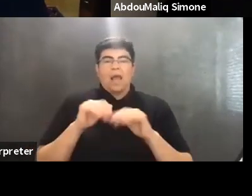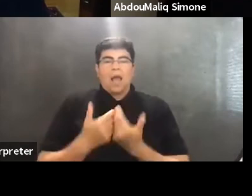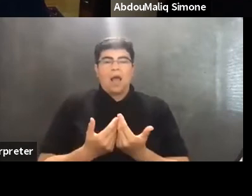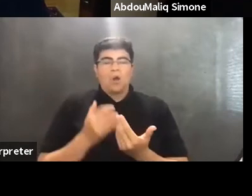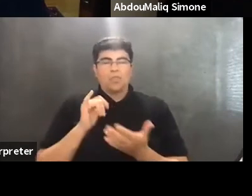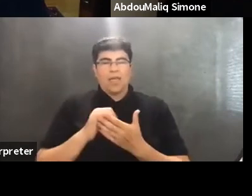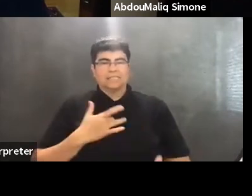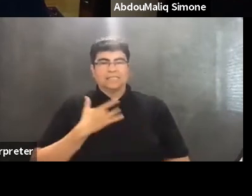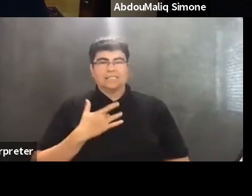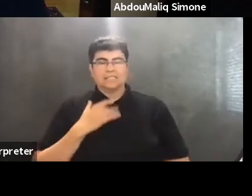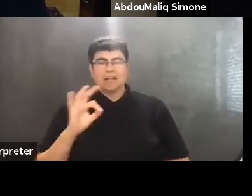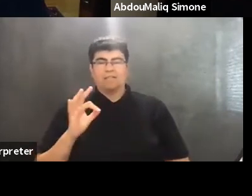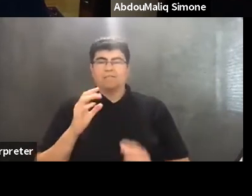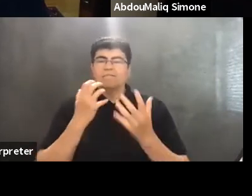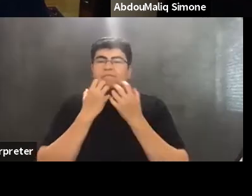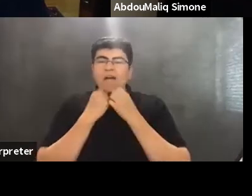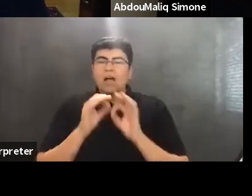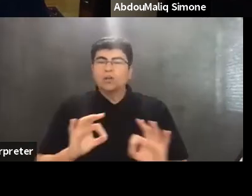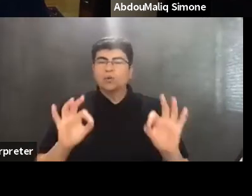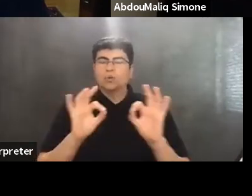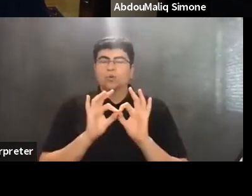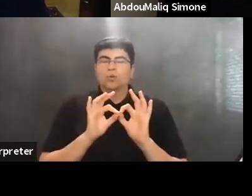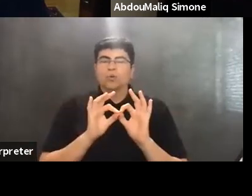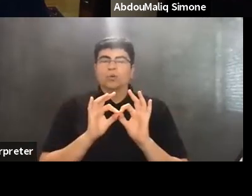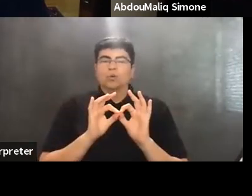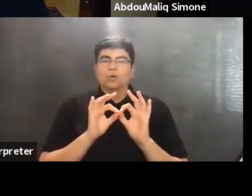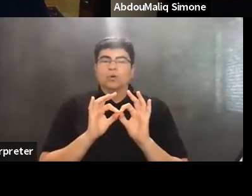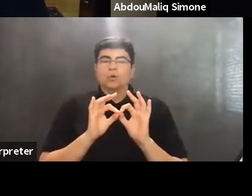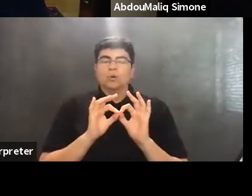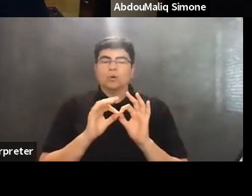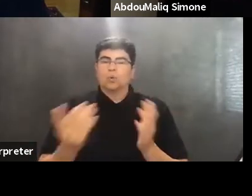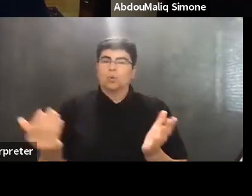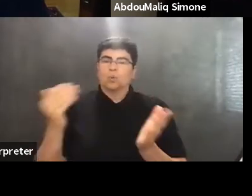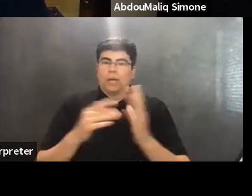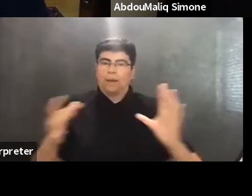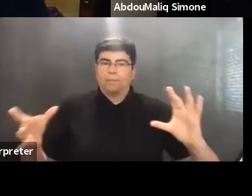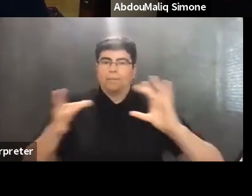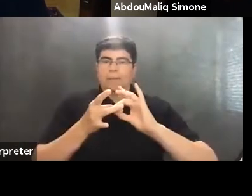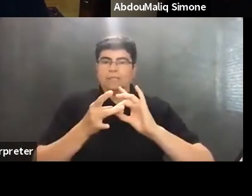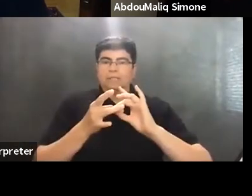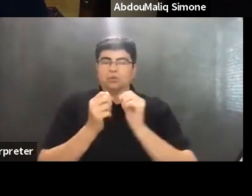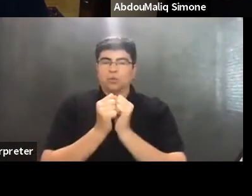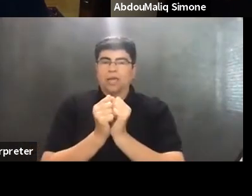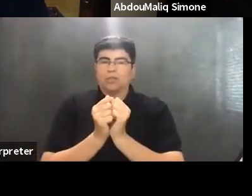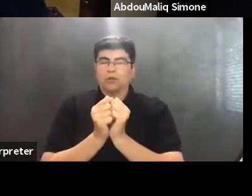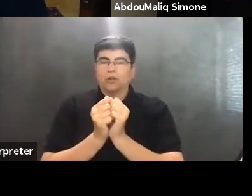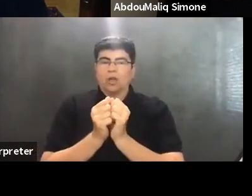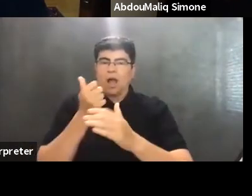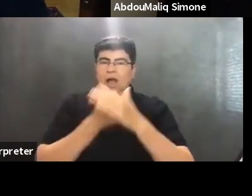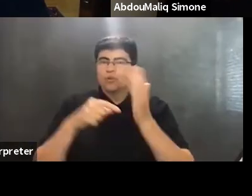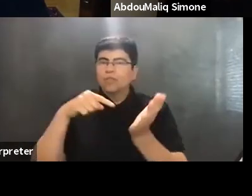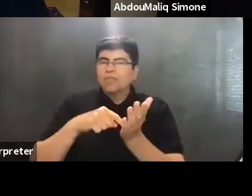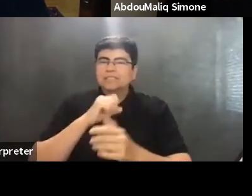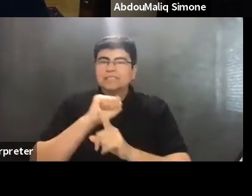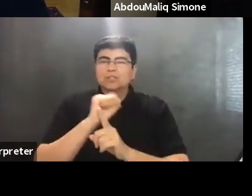a sense of value, uh, re-pieced together within these kinds of conditions of